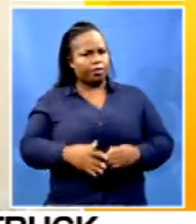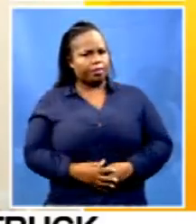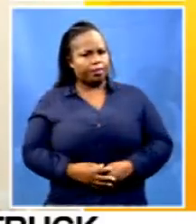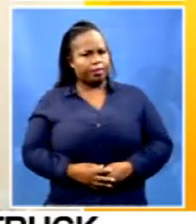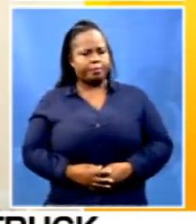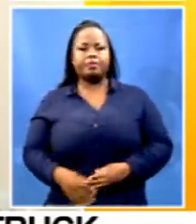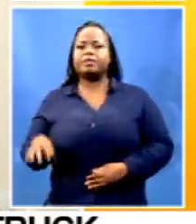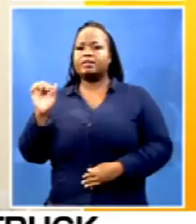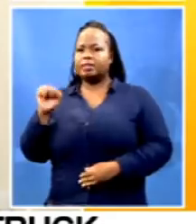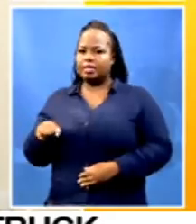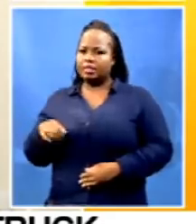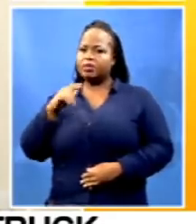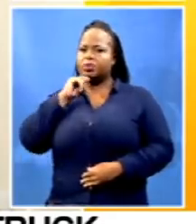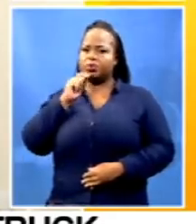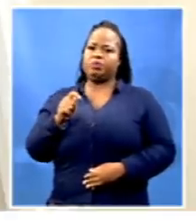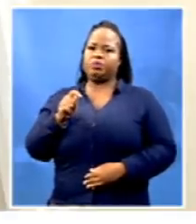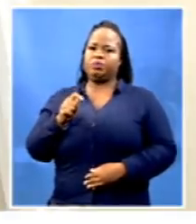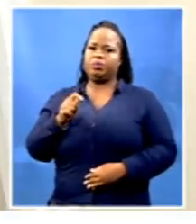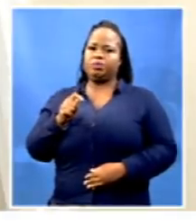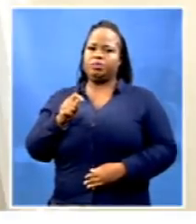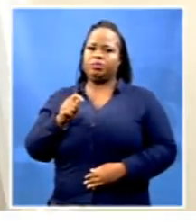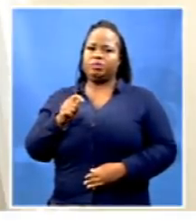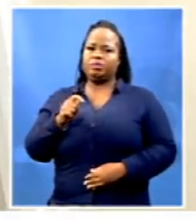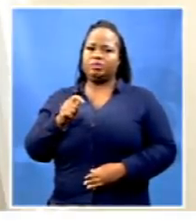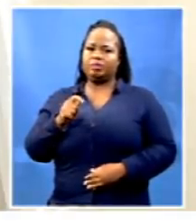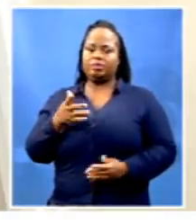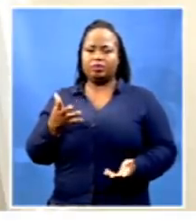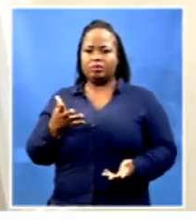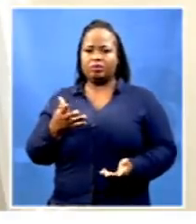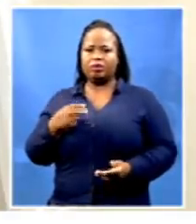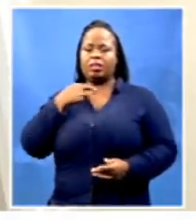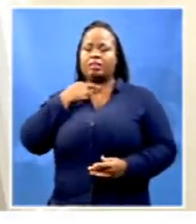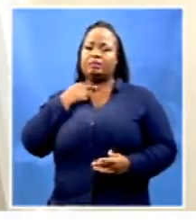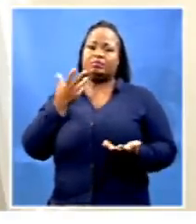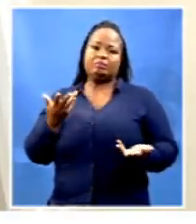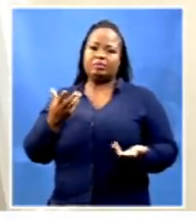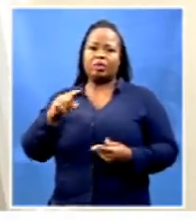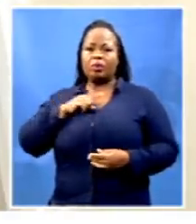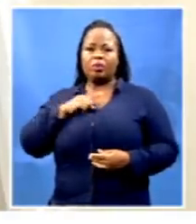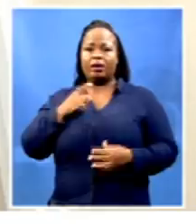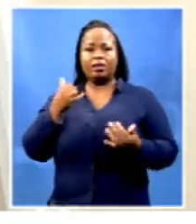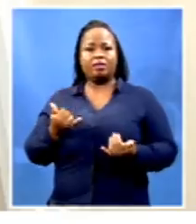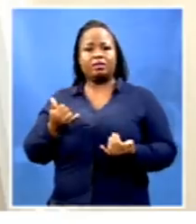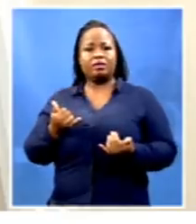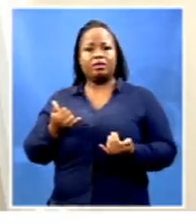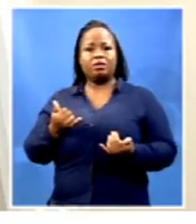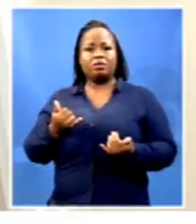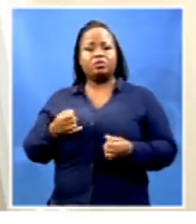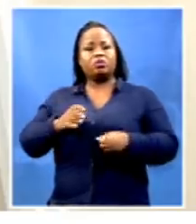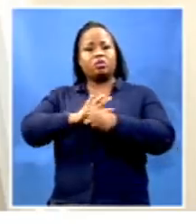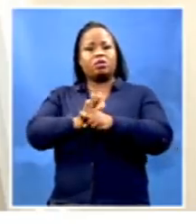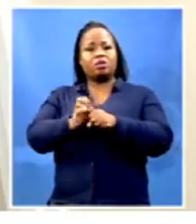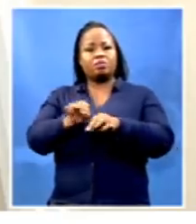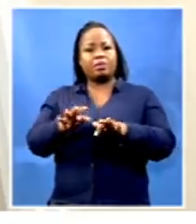Yes, it is not the case. It's very disturbing that at the time when the number of COVID-19